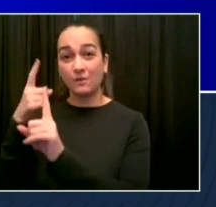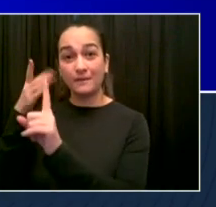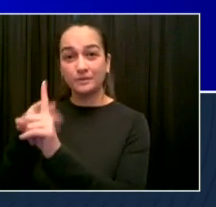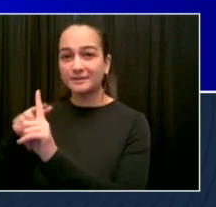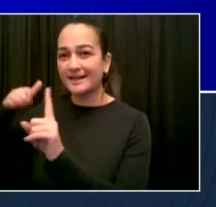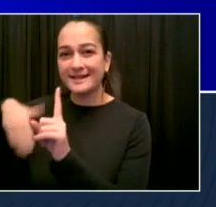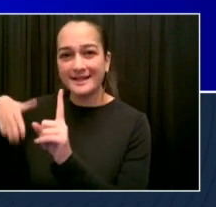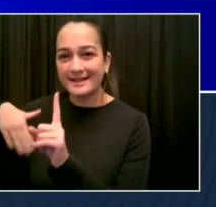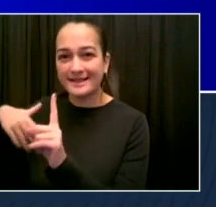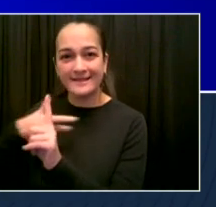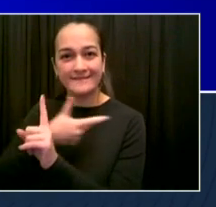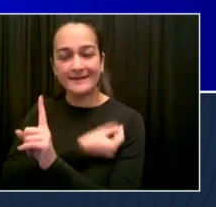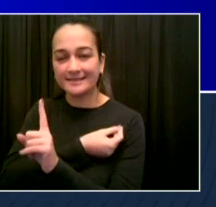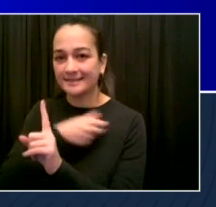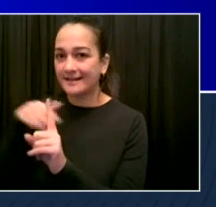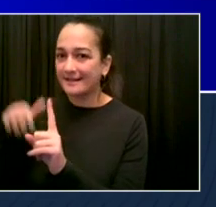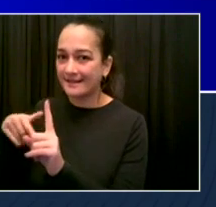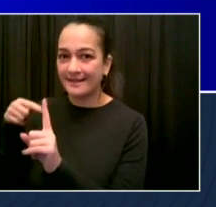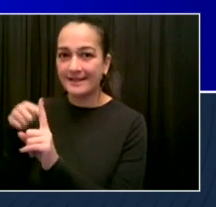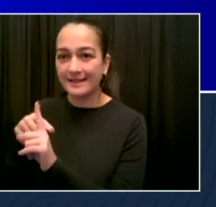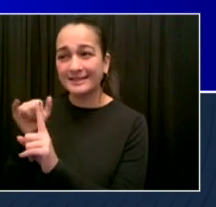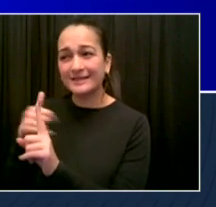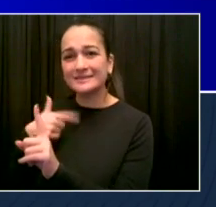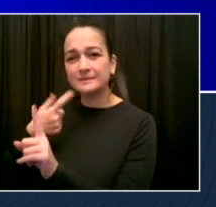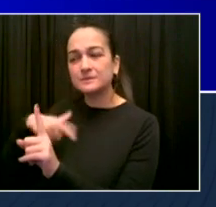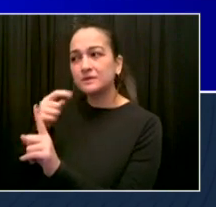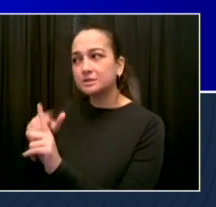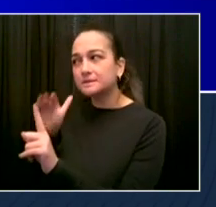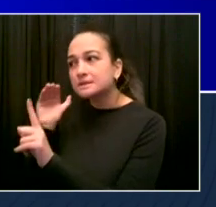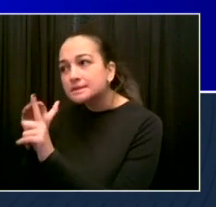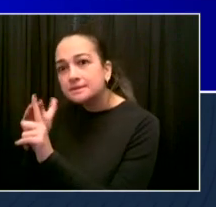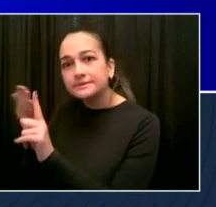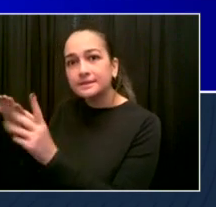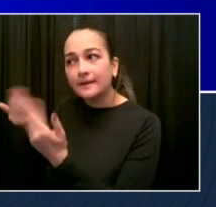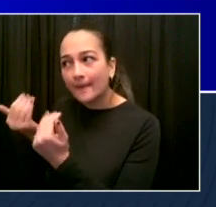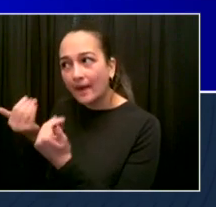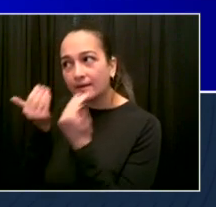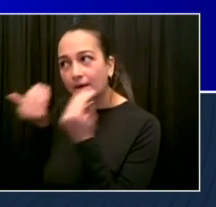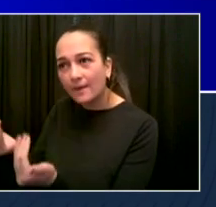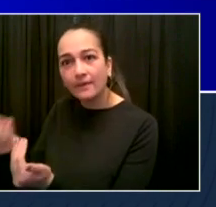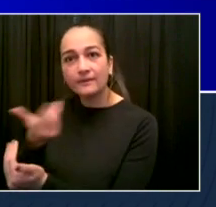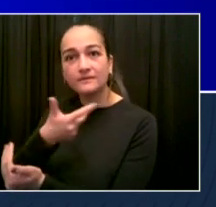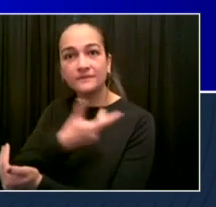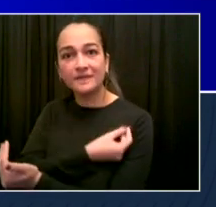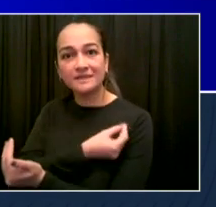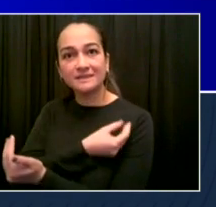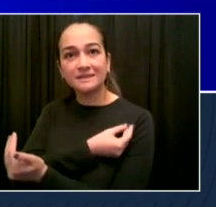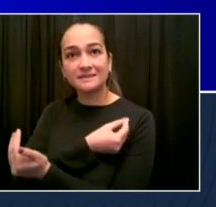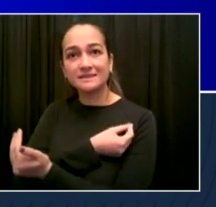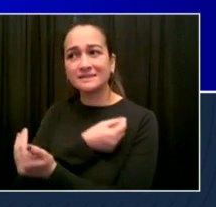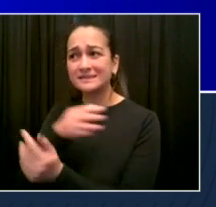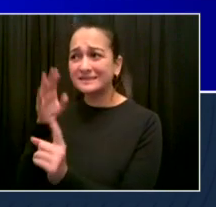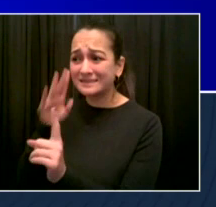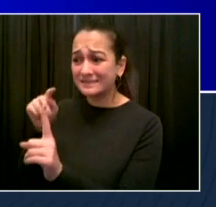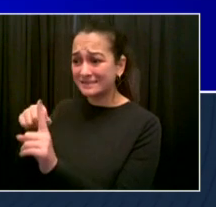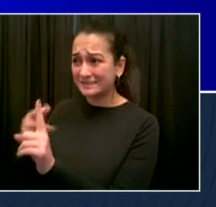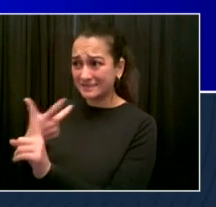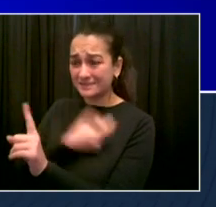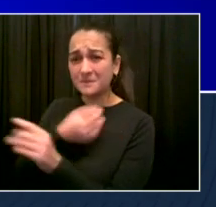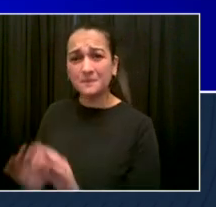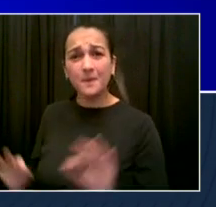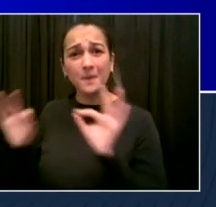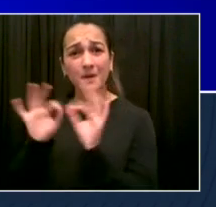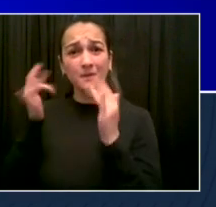an amazing, amazing team. I want everyone safe and healthy. It'll be a great moment for Brooklyn when they do win that championship.